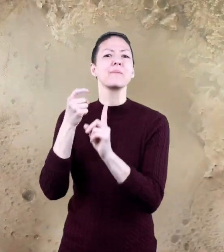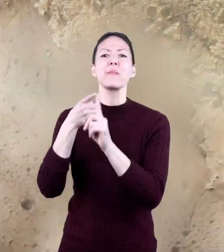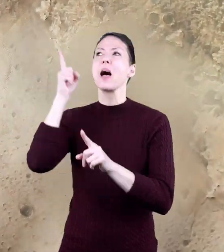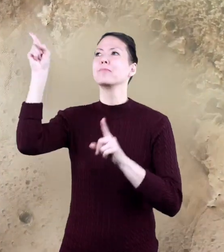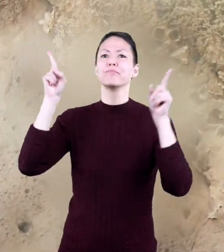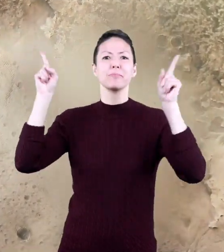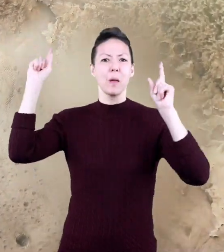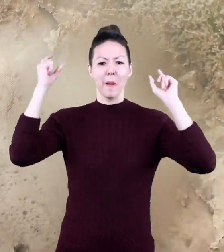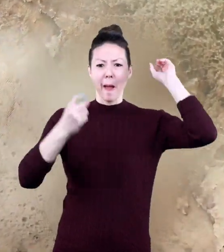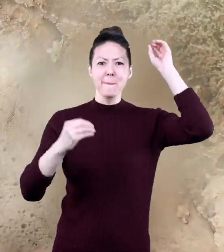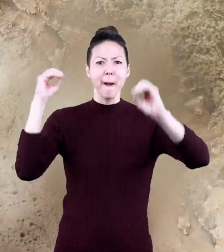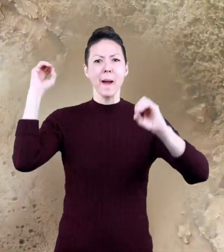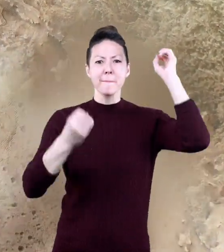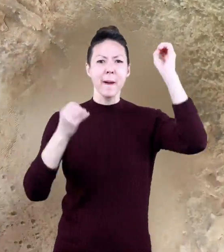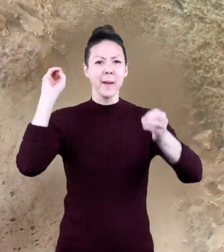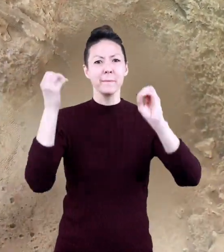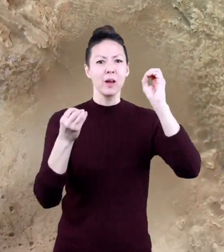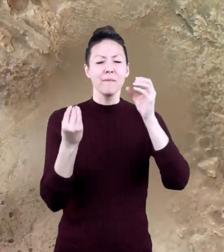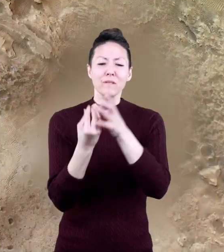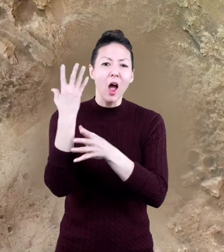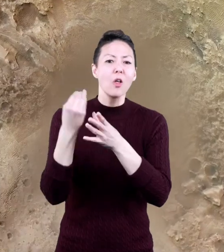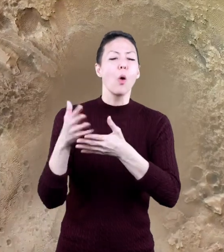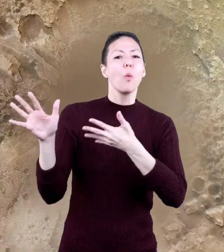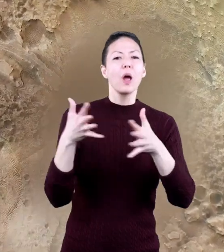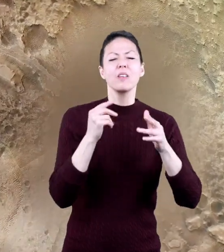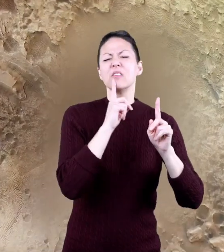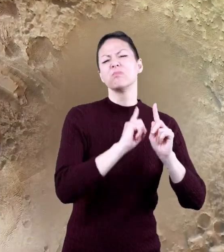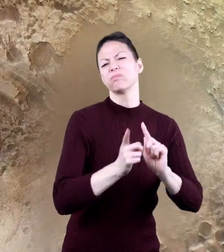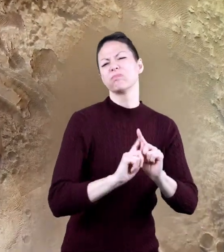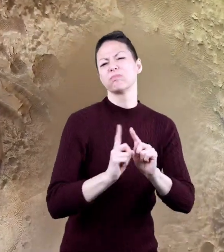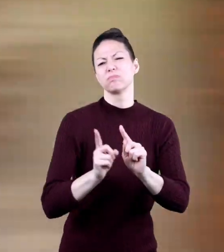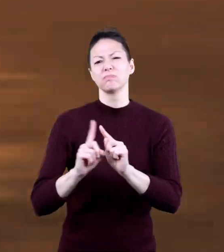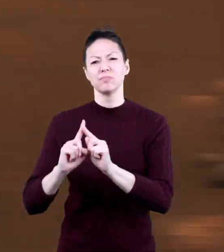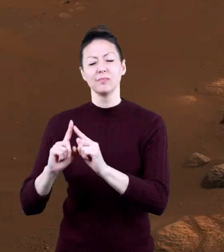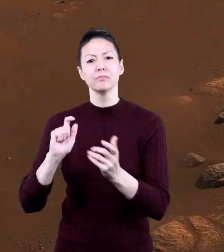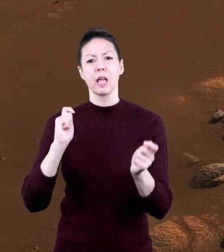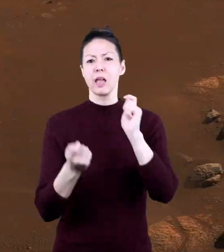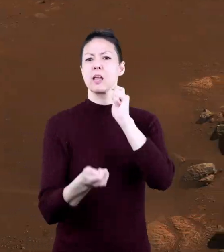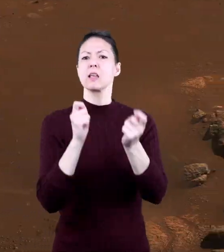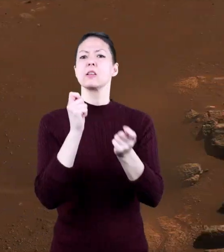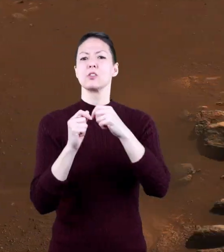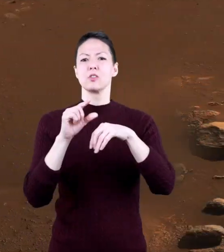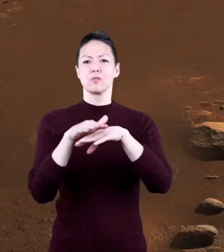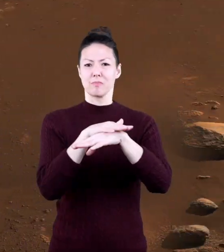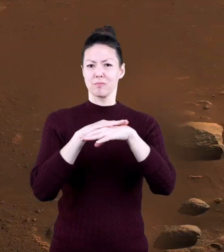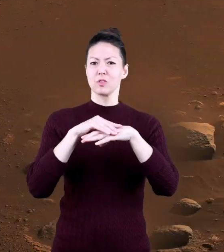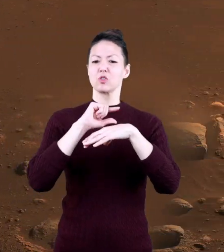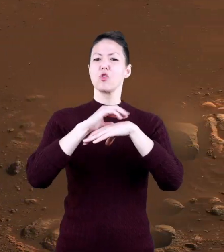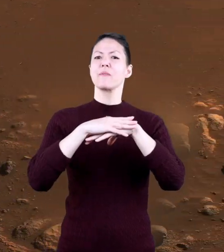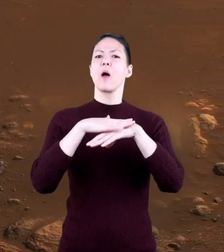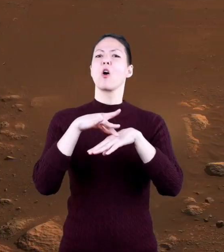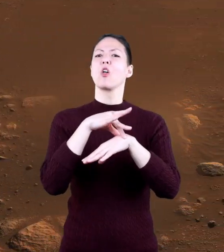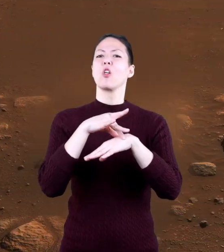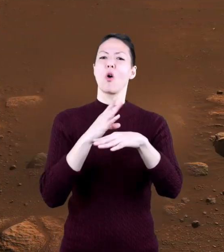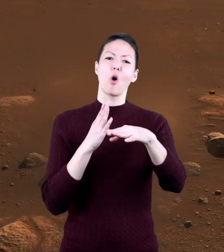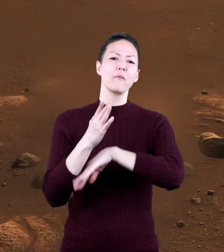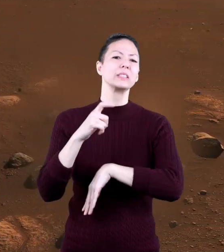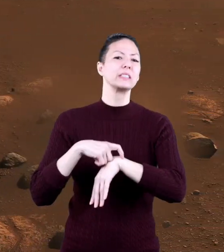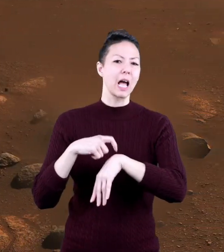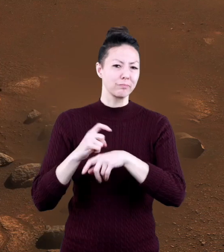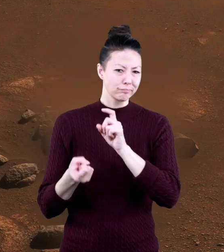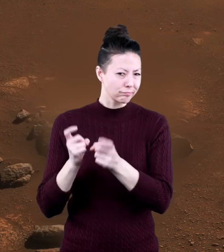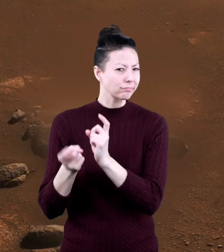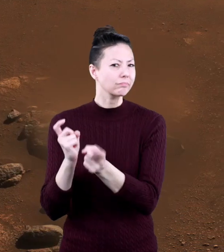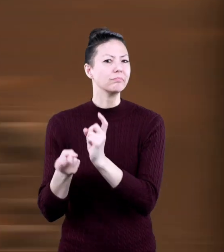Volcanoes, impacts from space debris, wind, and other things have all changed the surface of Mars over time.